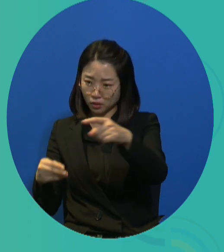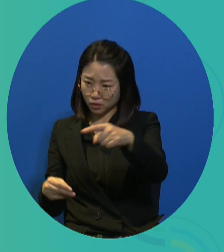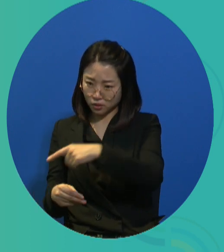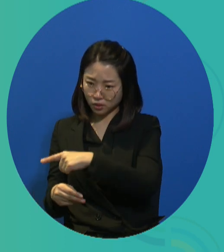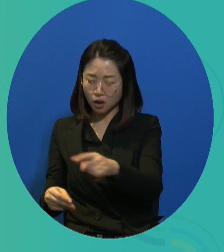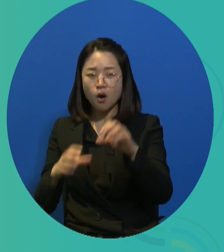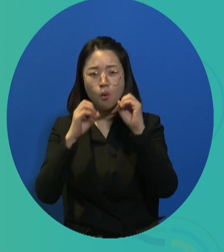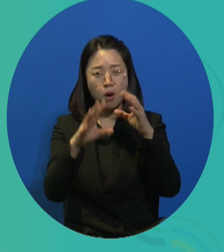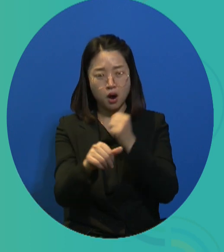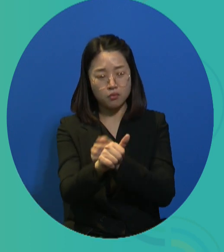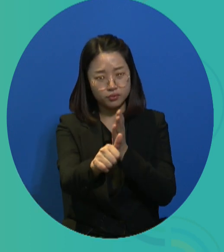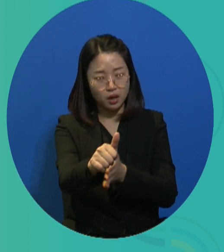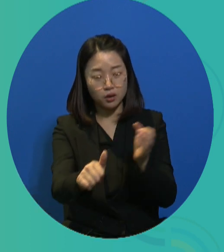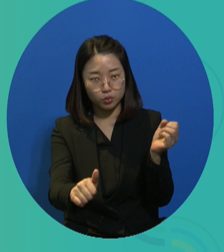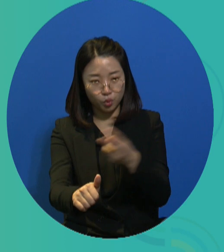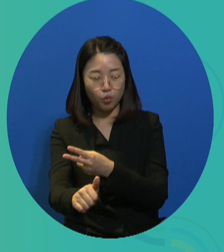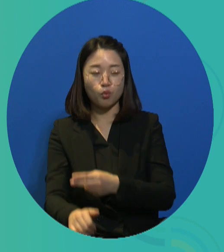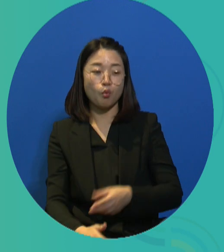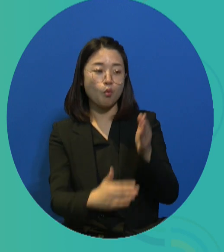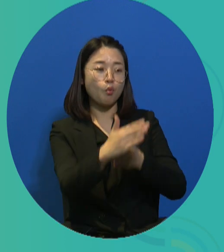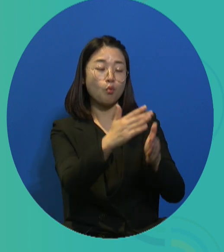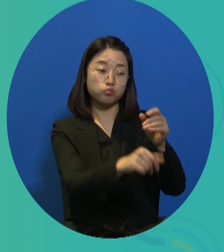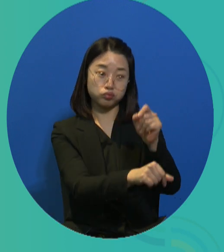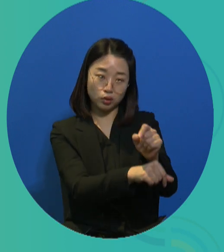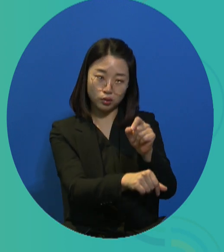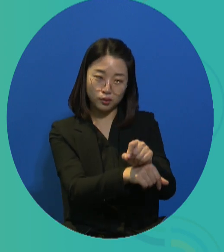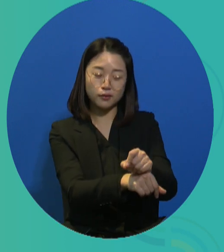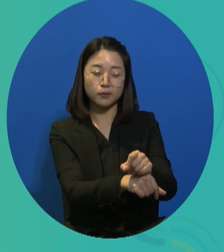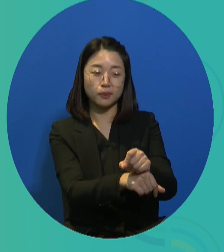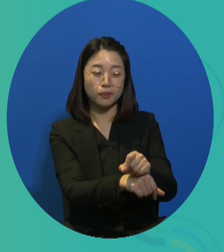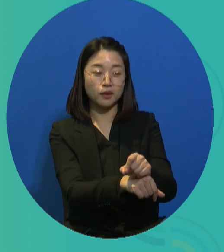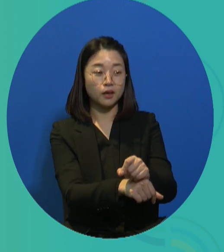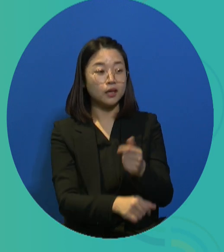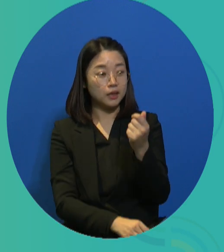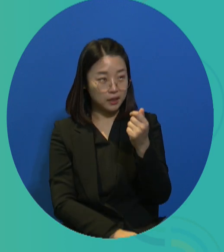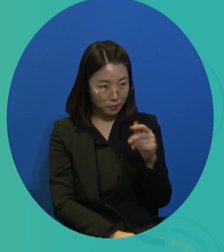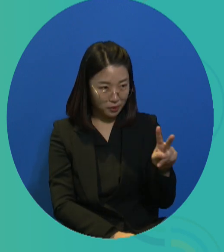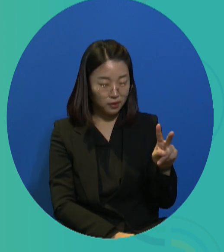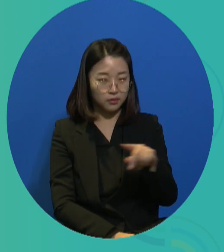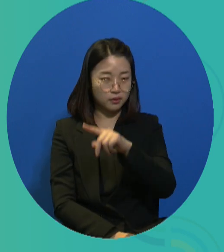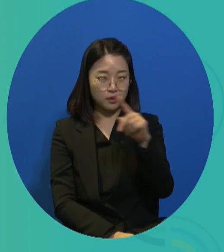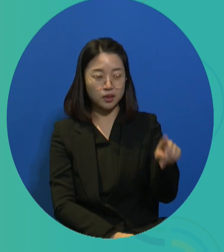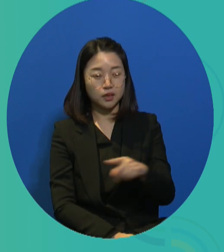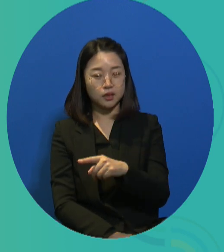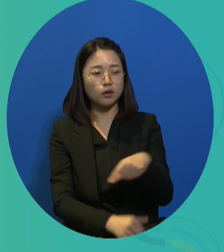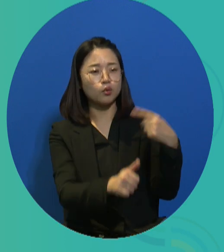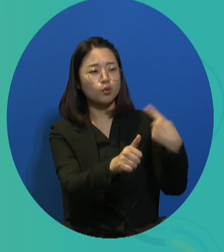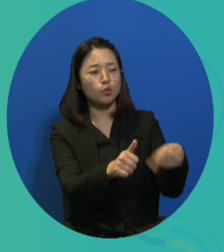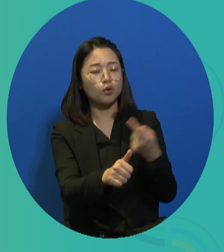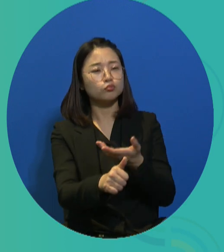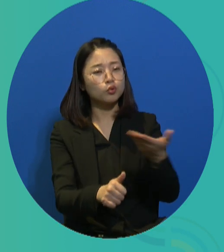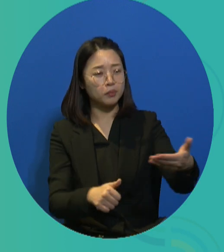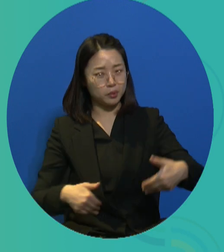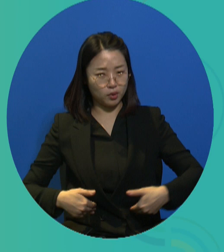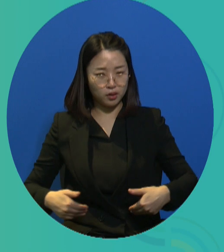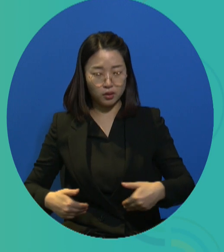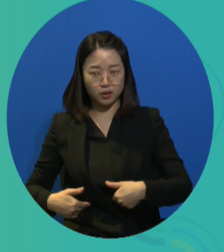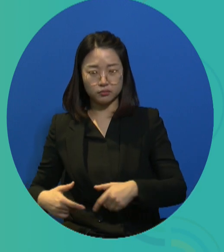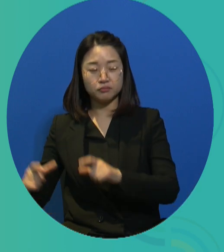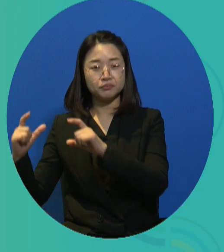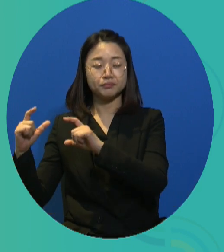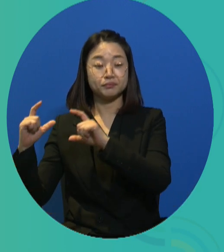the committee makes a recommendation that the government should continue to promote the rights of disabled persons to various